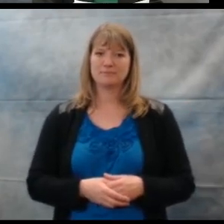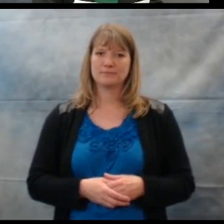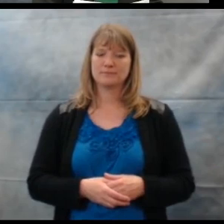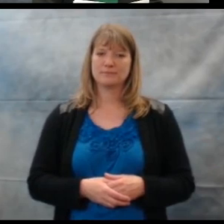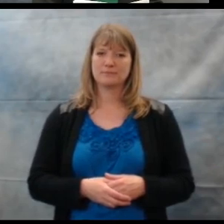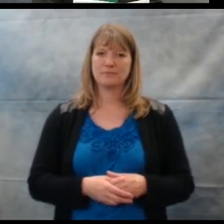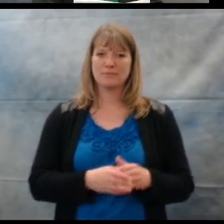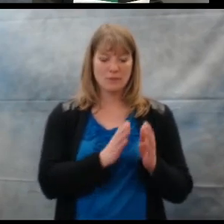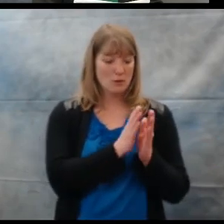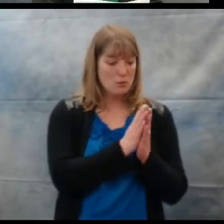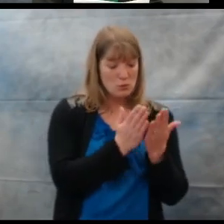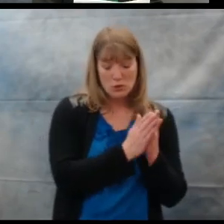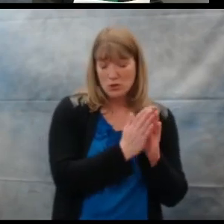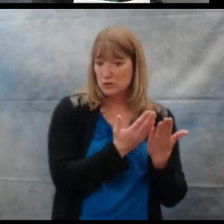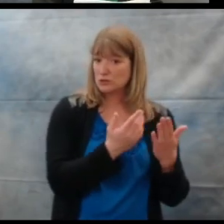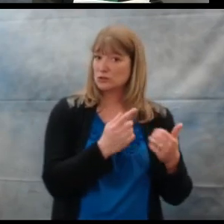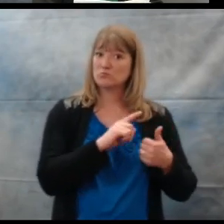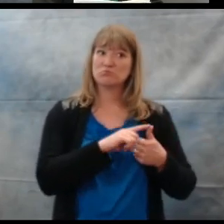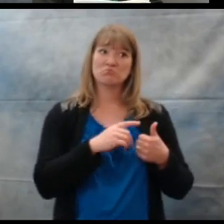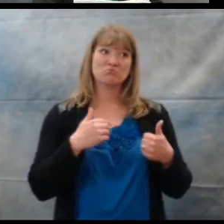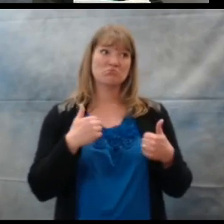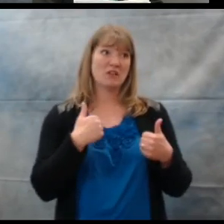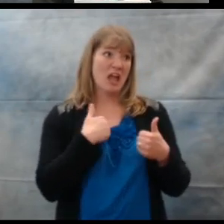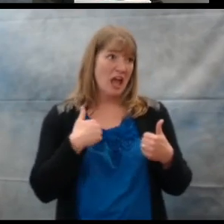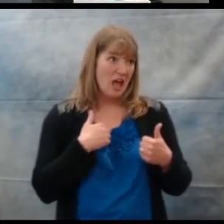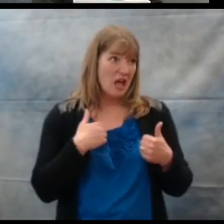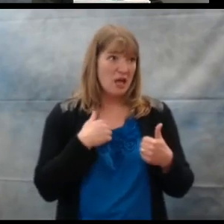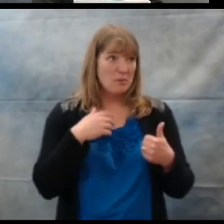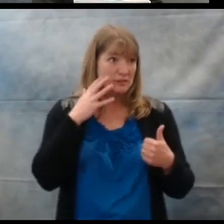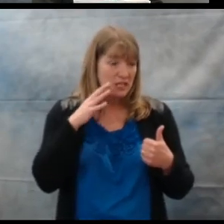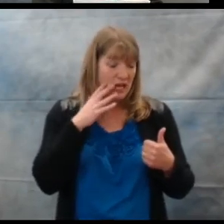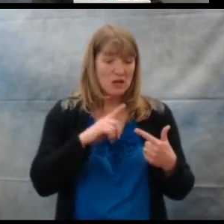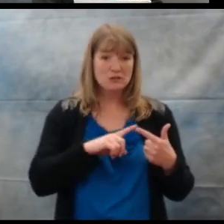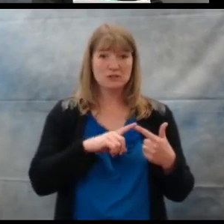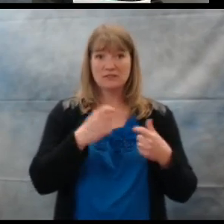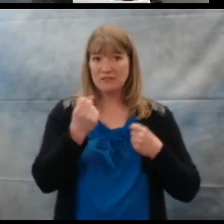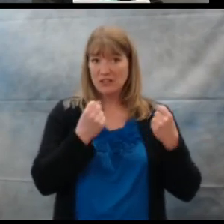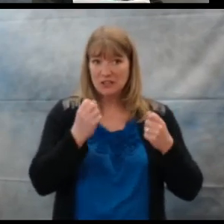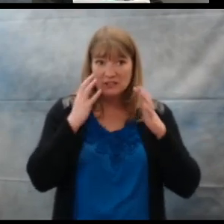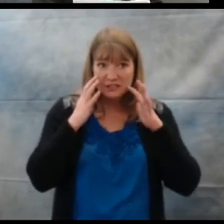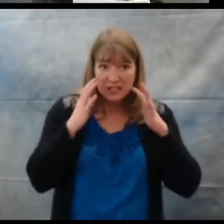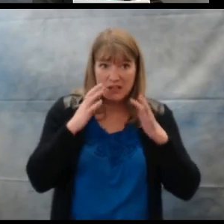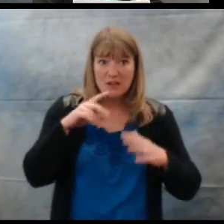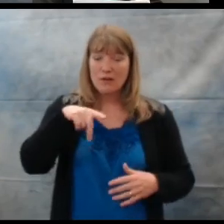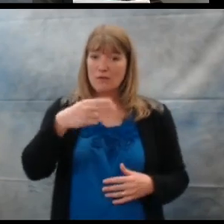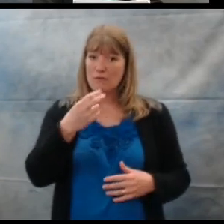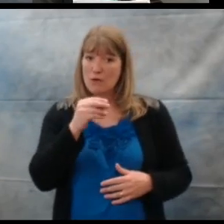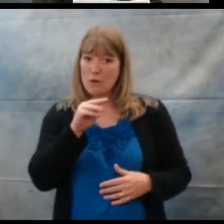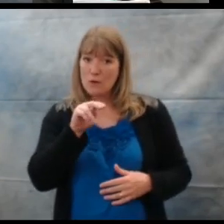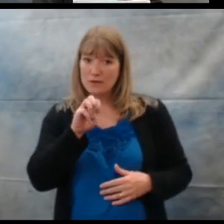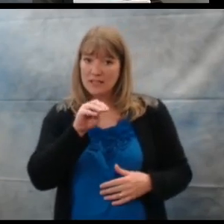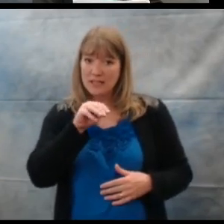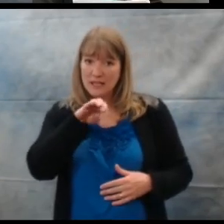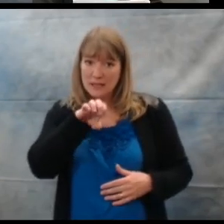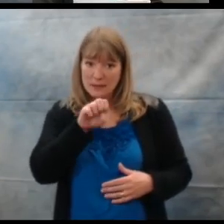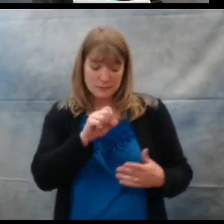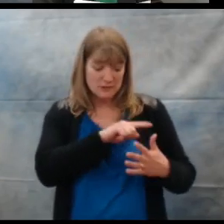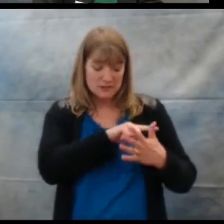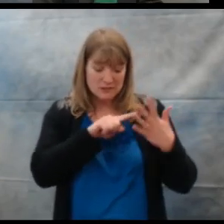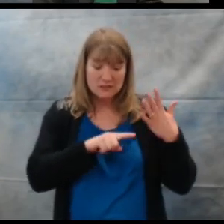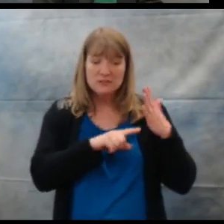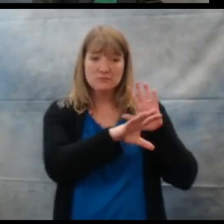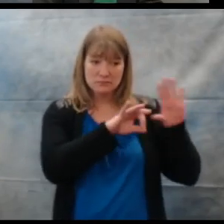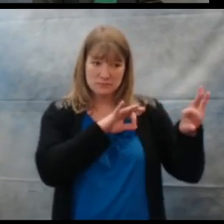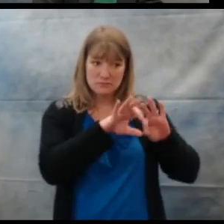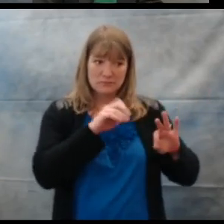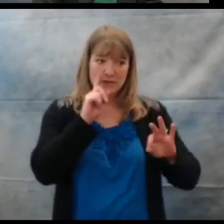There are books that will focus on animal or vehicle sounds as well as specific phonemes for